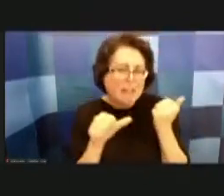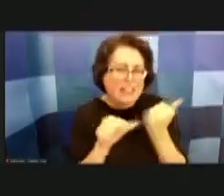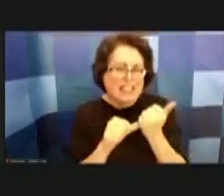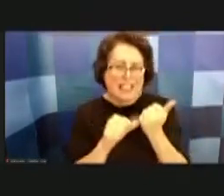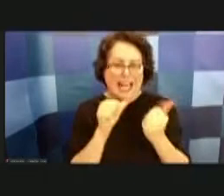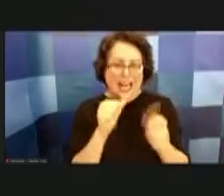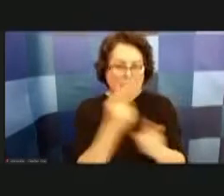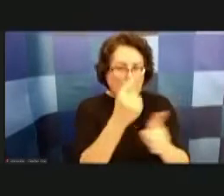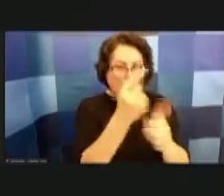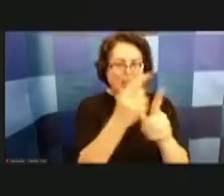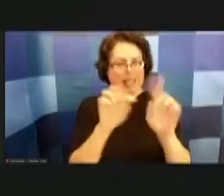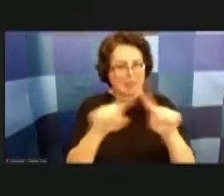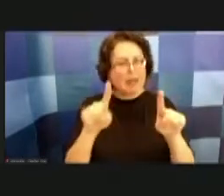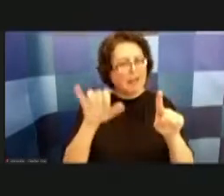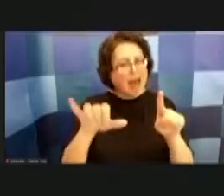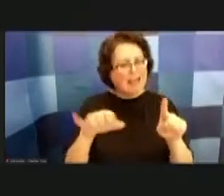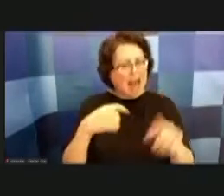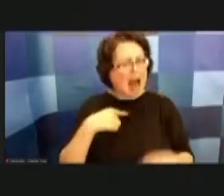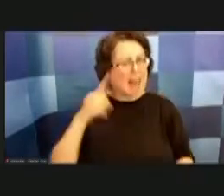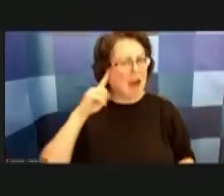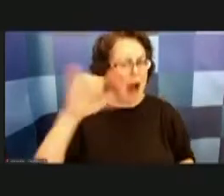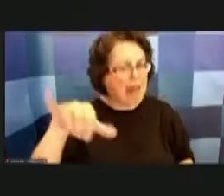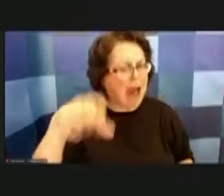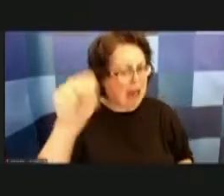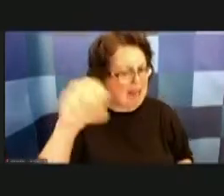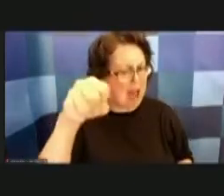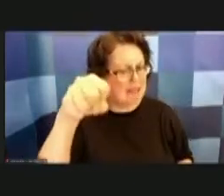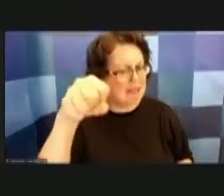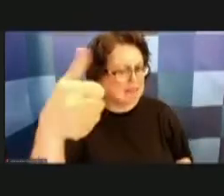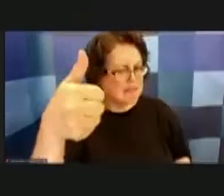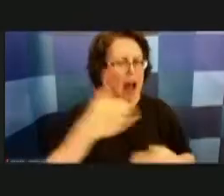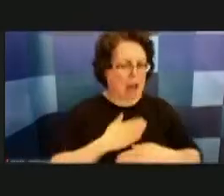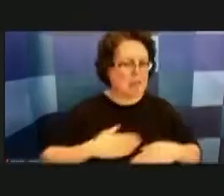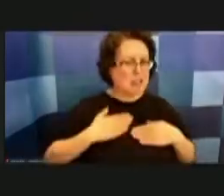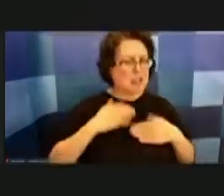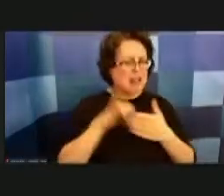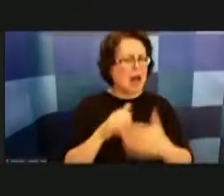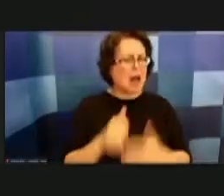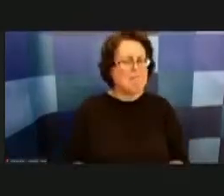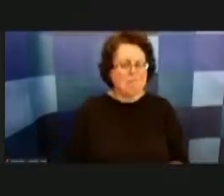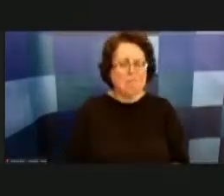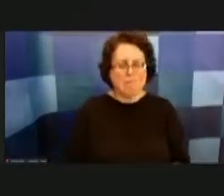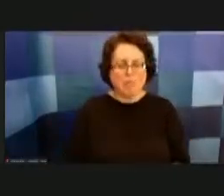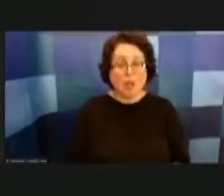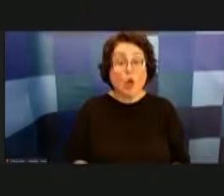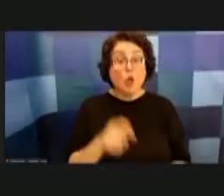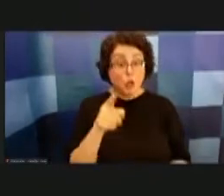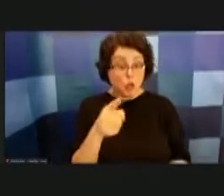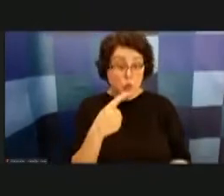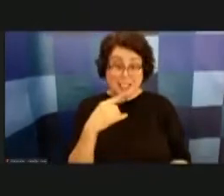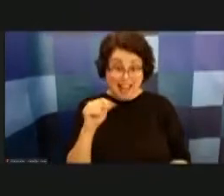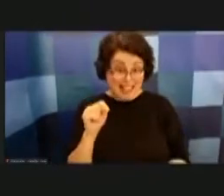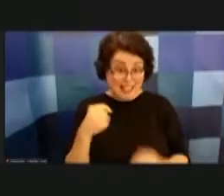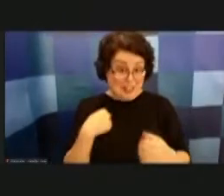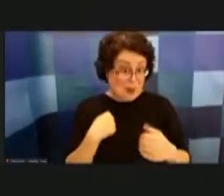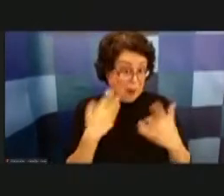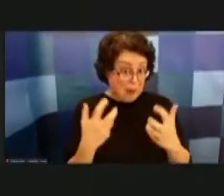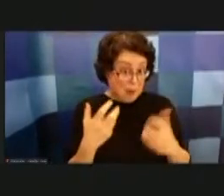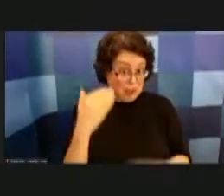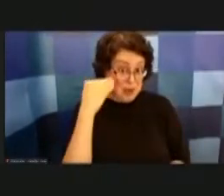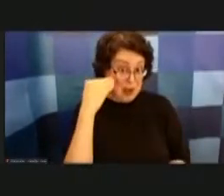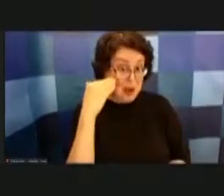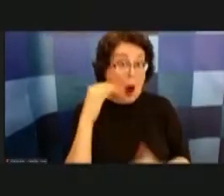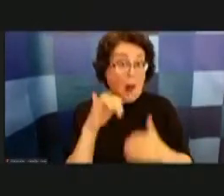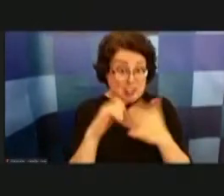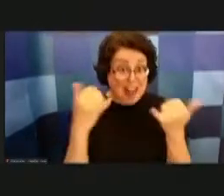that's that's kind of what i had in mind in that question so i appreciate that um you said it so i wanted to acknowledge it um because